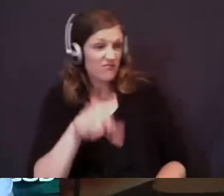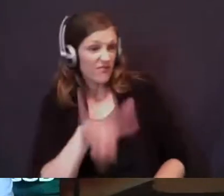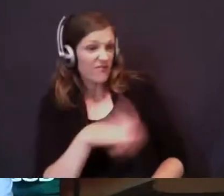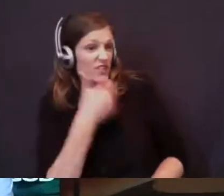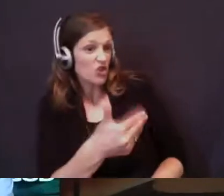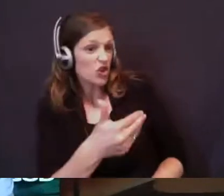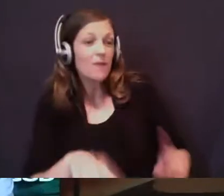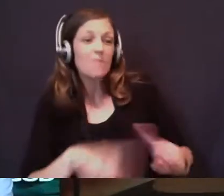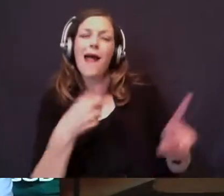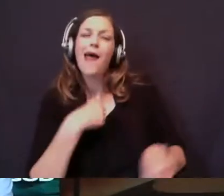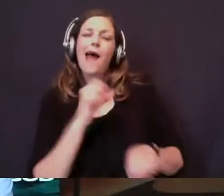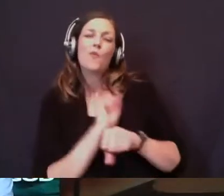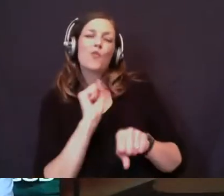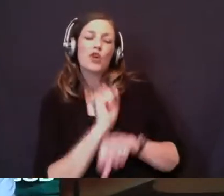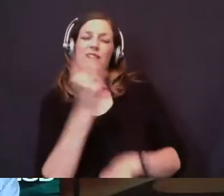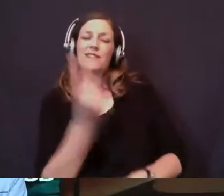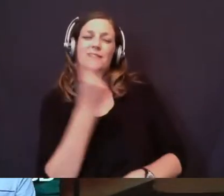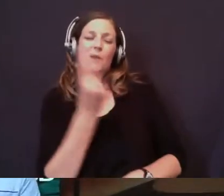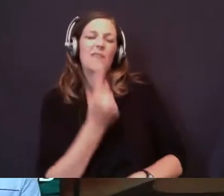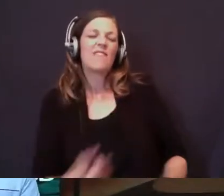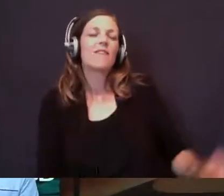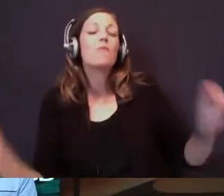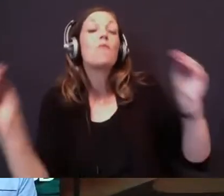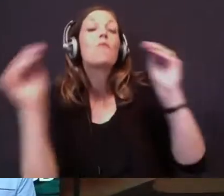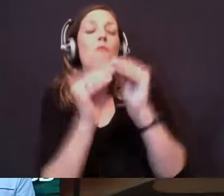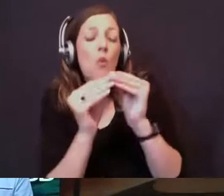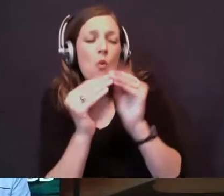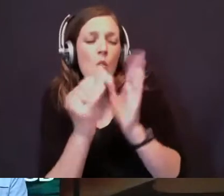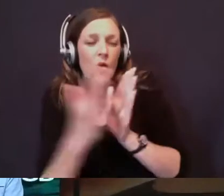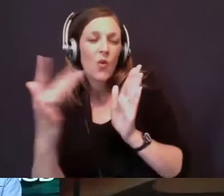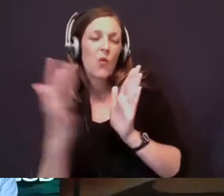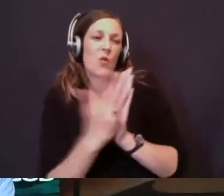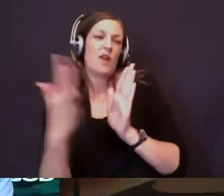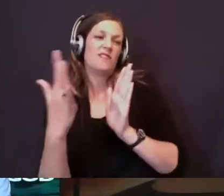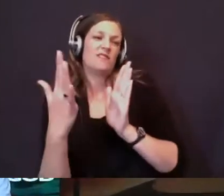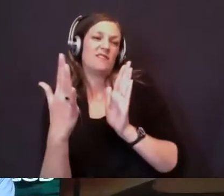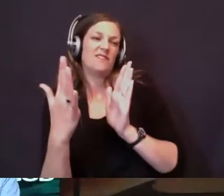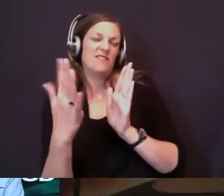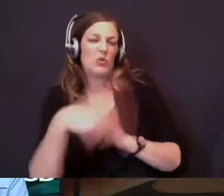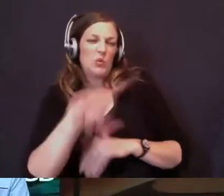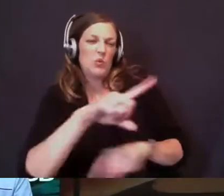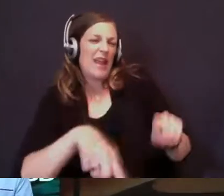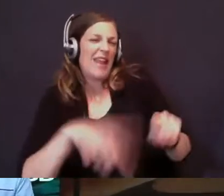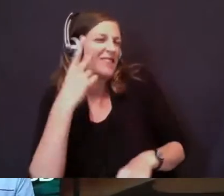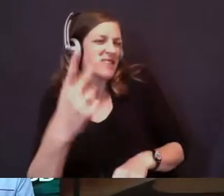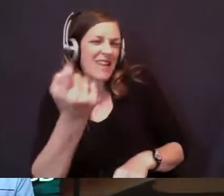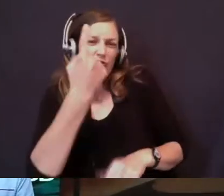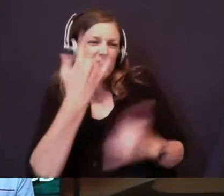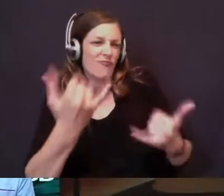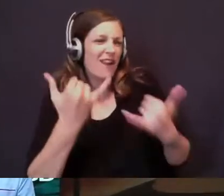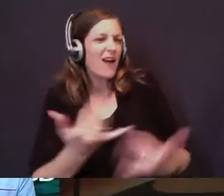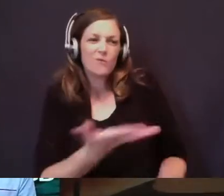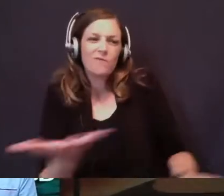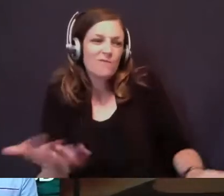But I'm working something even more glorious than you can see, than you can know, than you can understand.